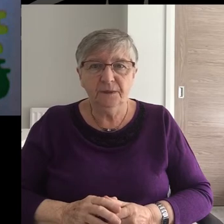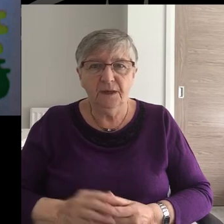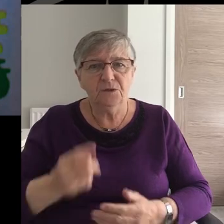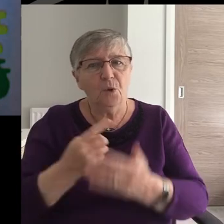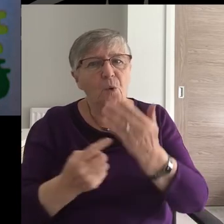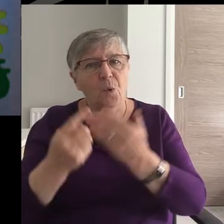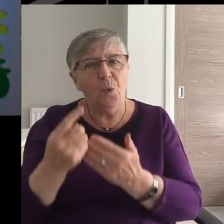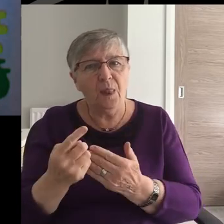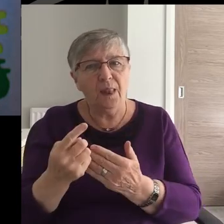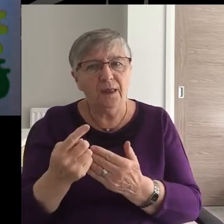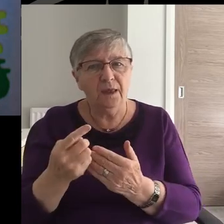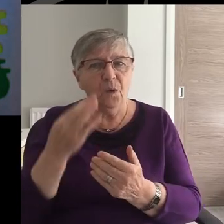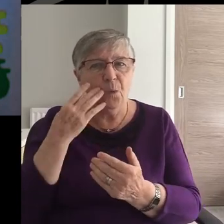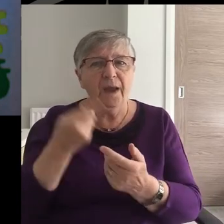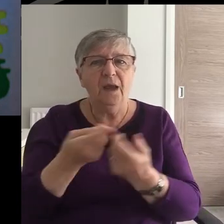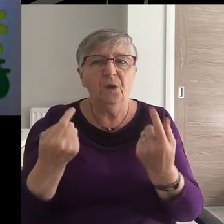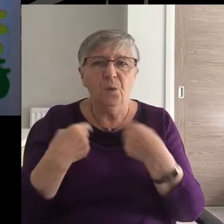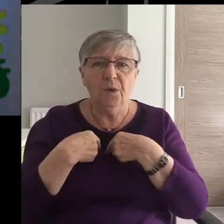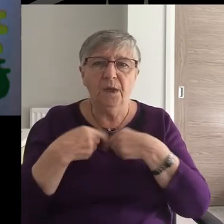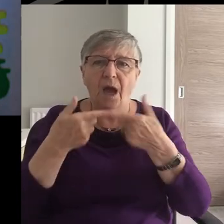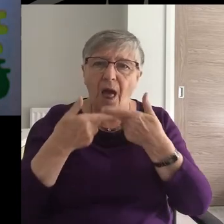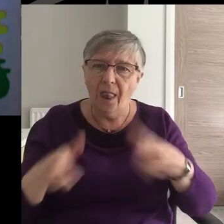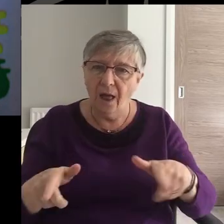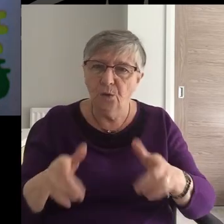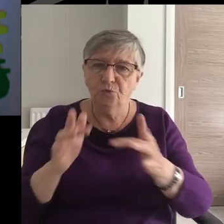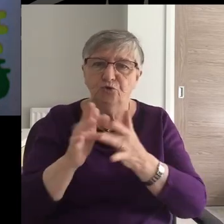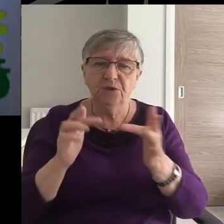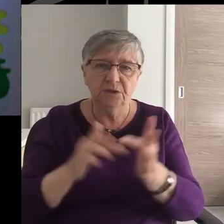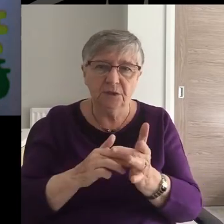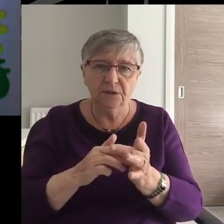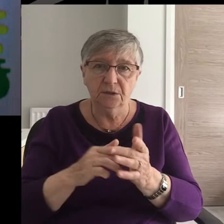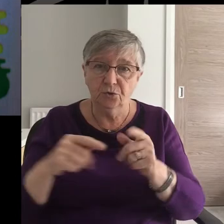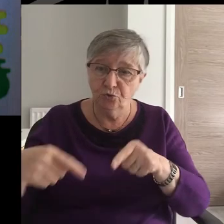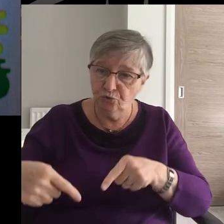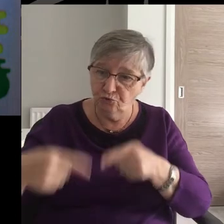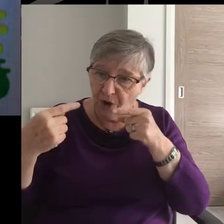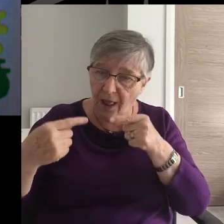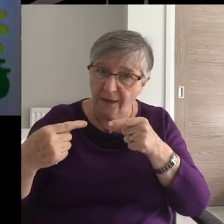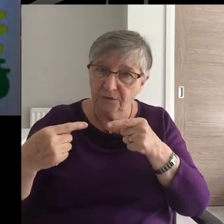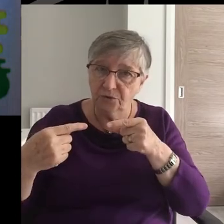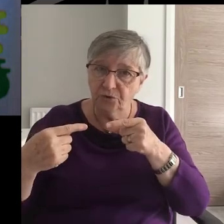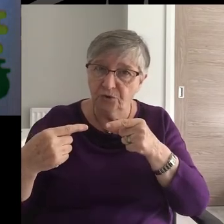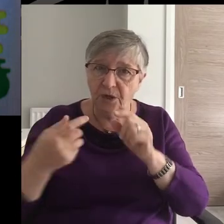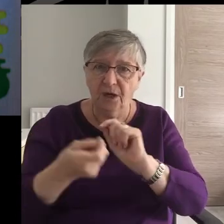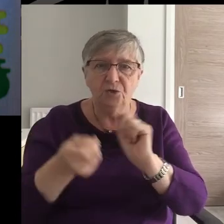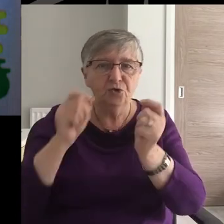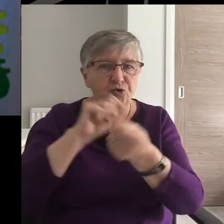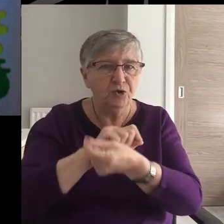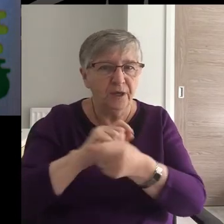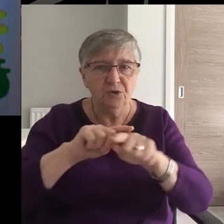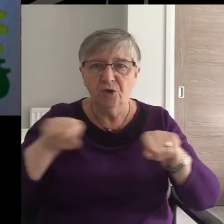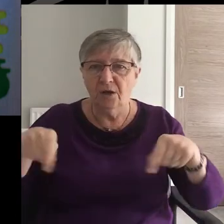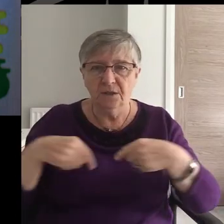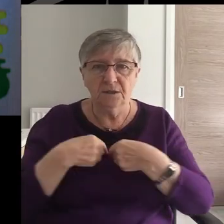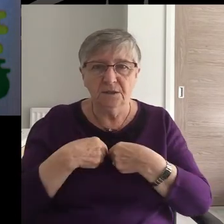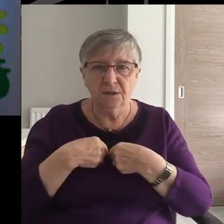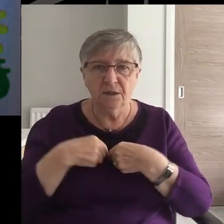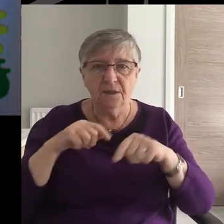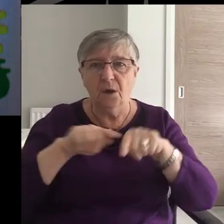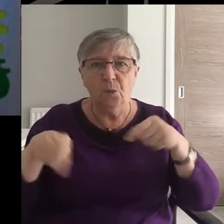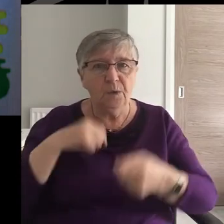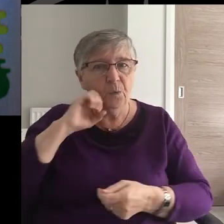It is only when we allow Jesus to challenge and change us